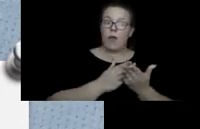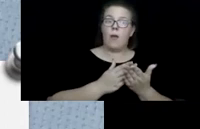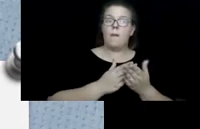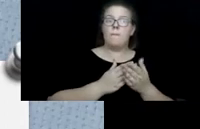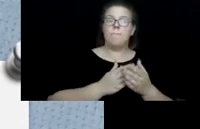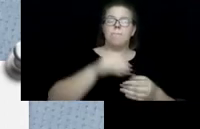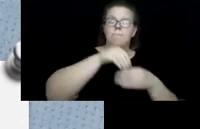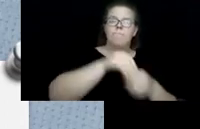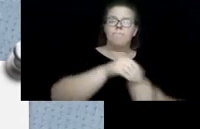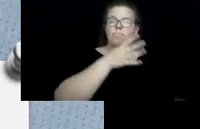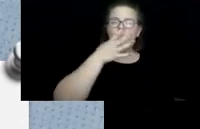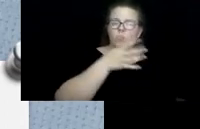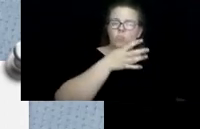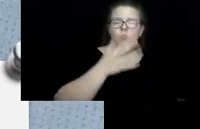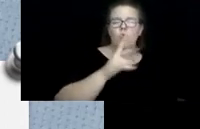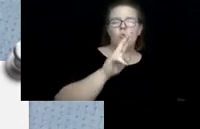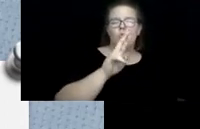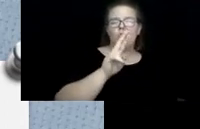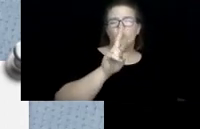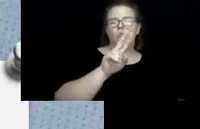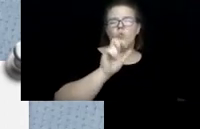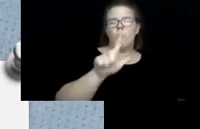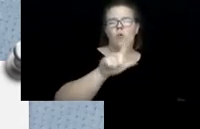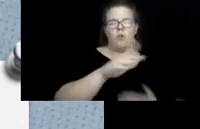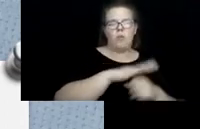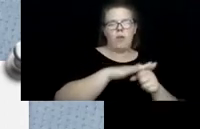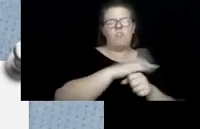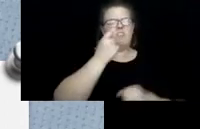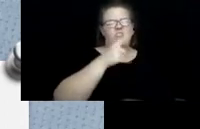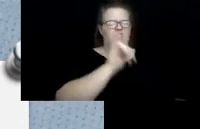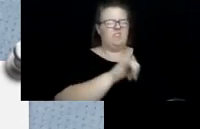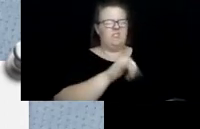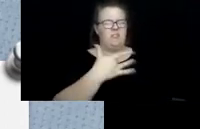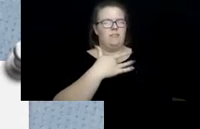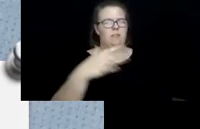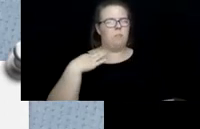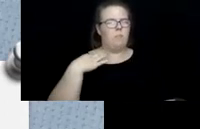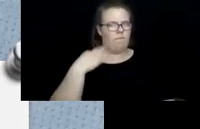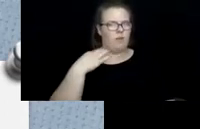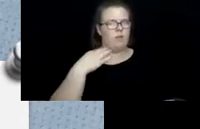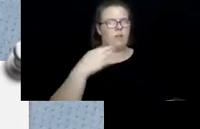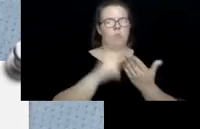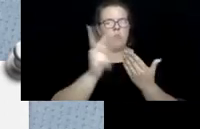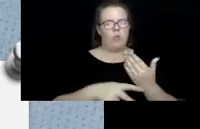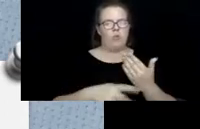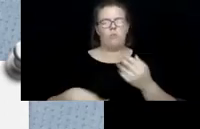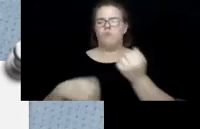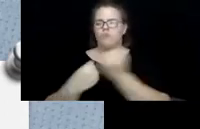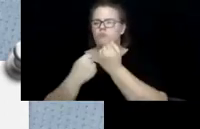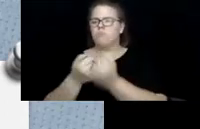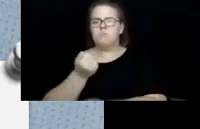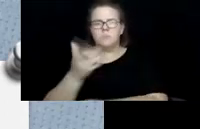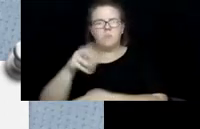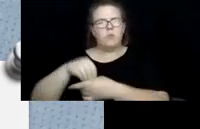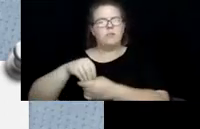and rural areas. Most of the rural areas are volunteer programs that we support. We support several in the city of Syracuse